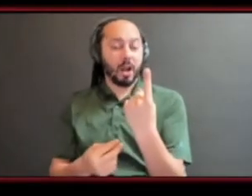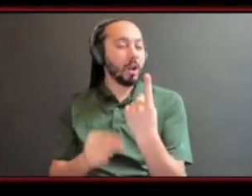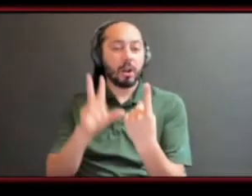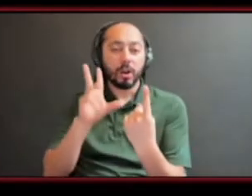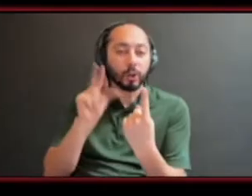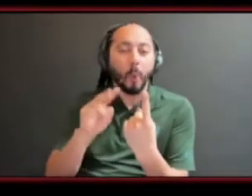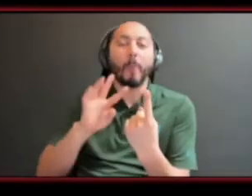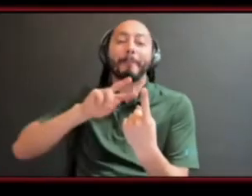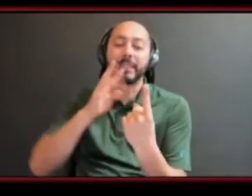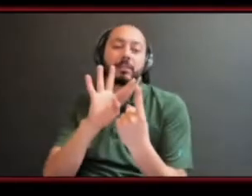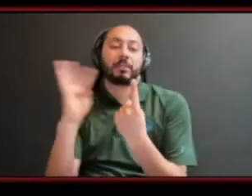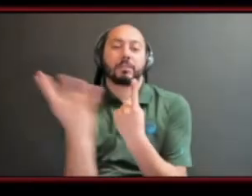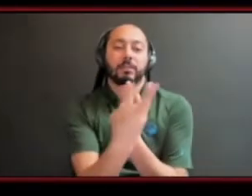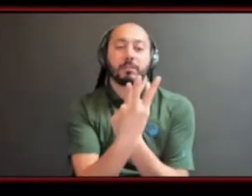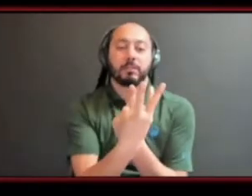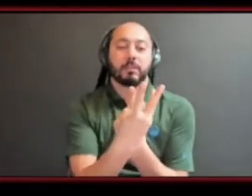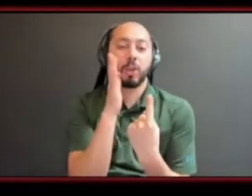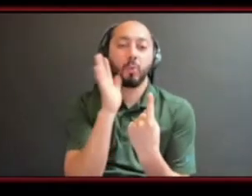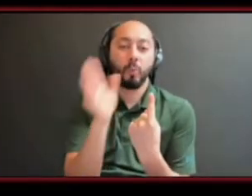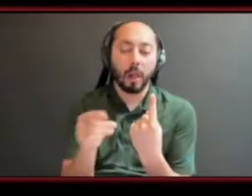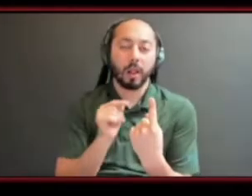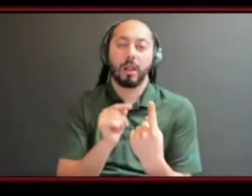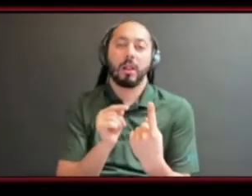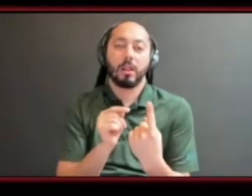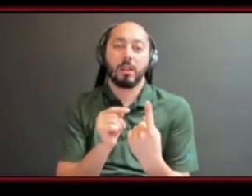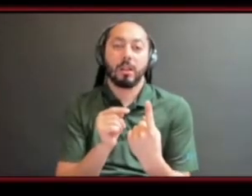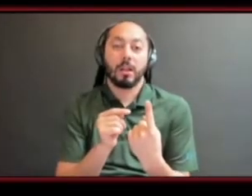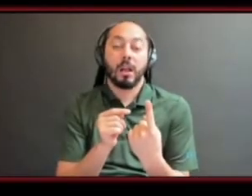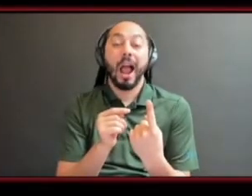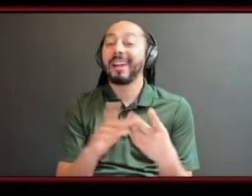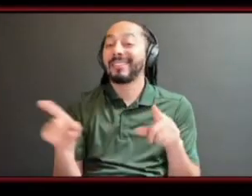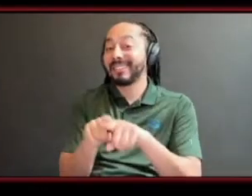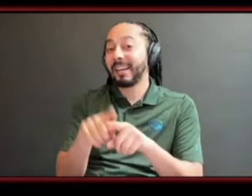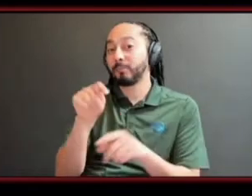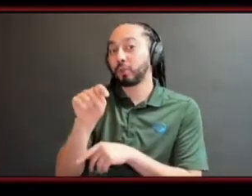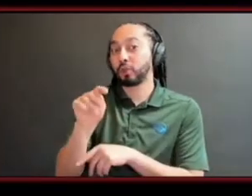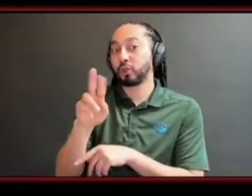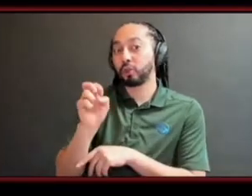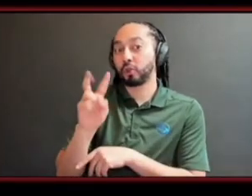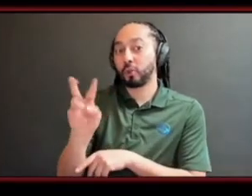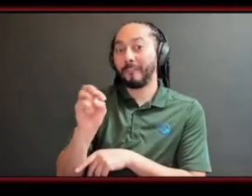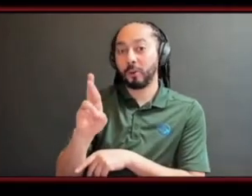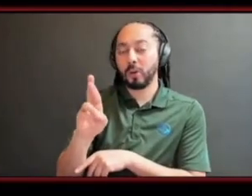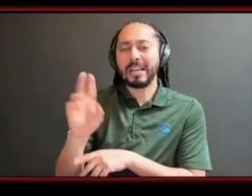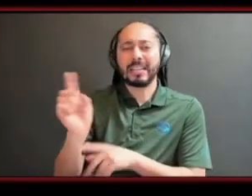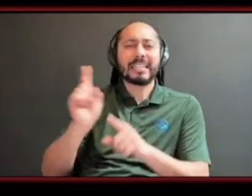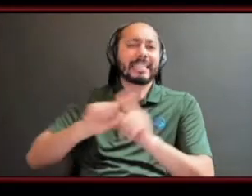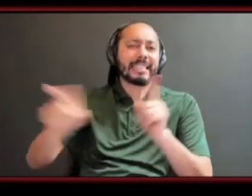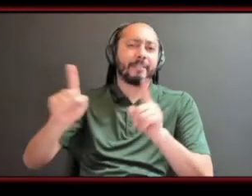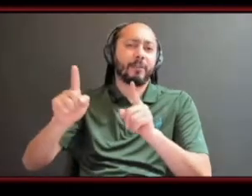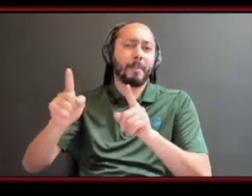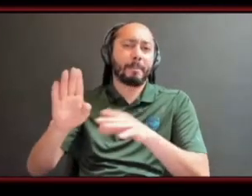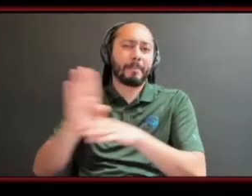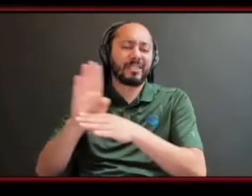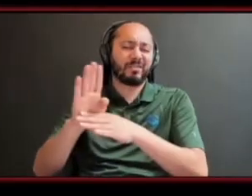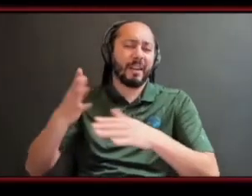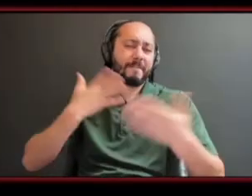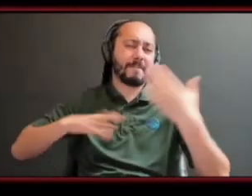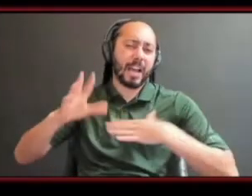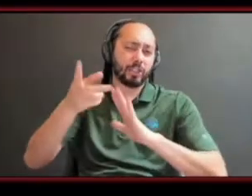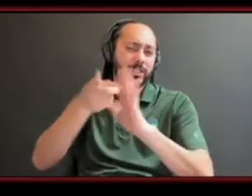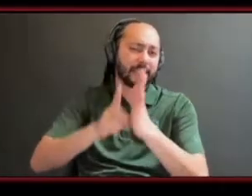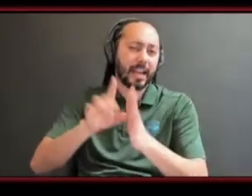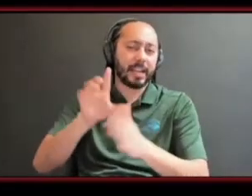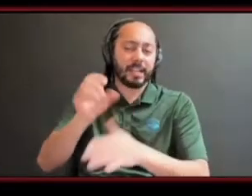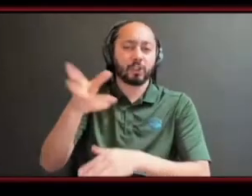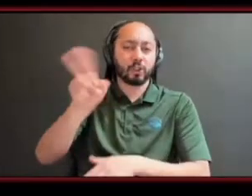it back to trevor like even though we're in different industry in terms of his business as you know fashion designer uh owning his own